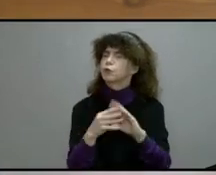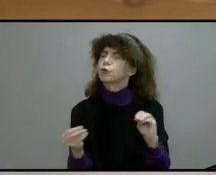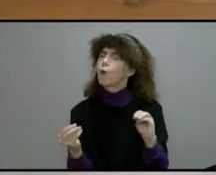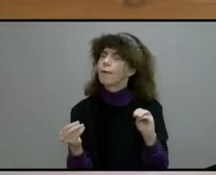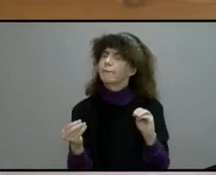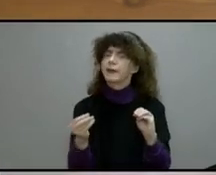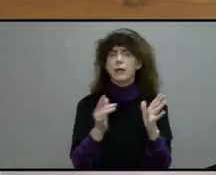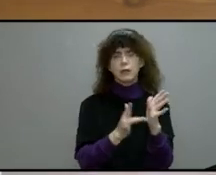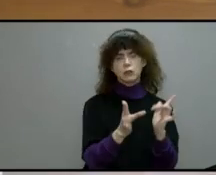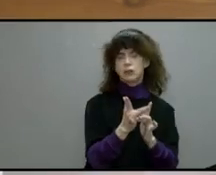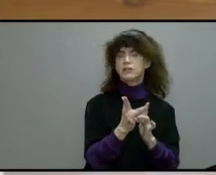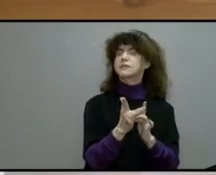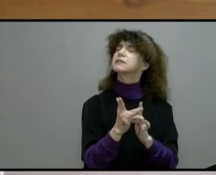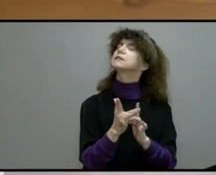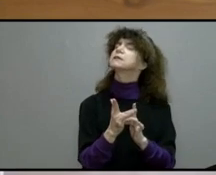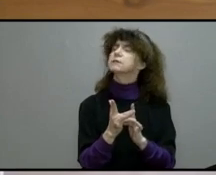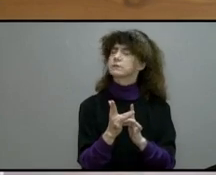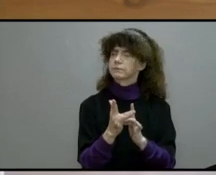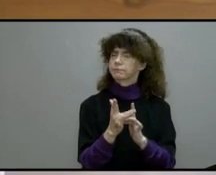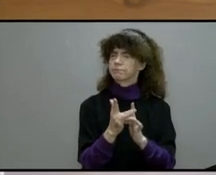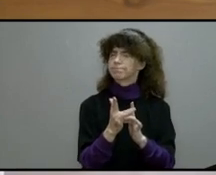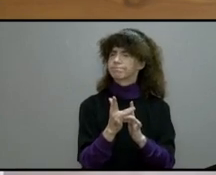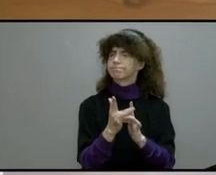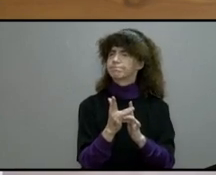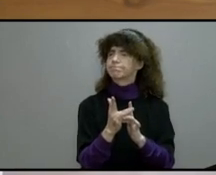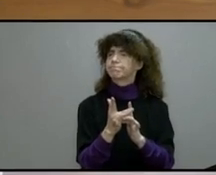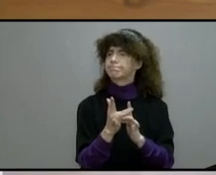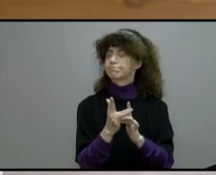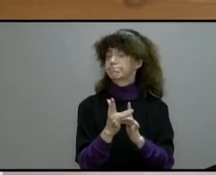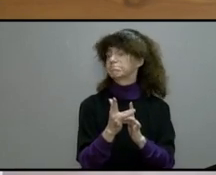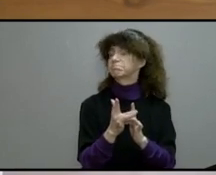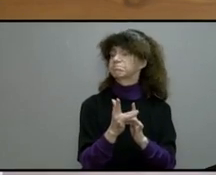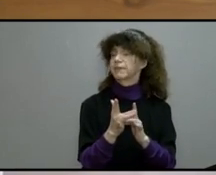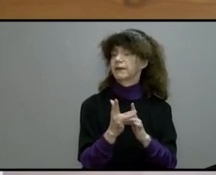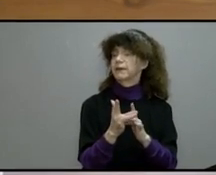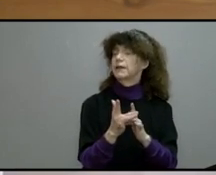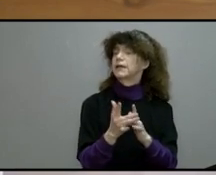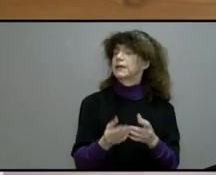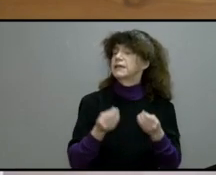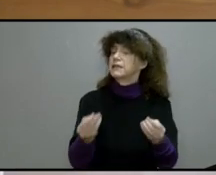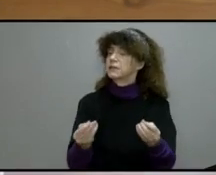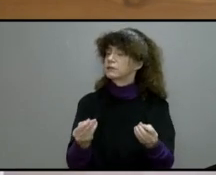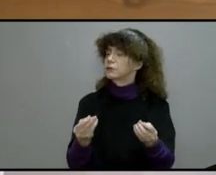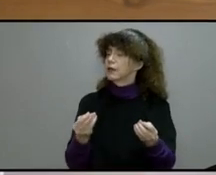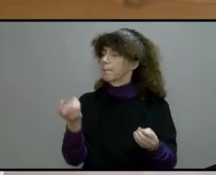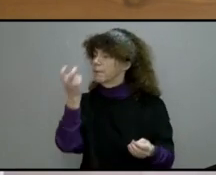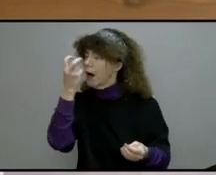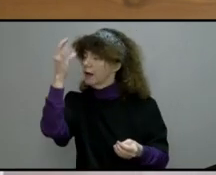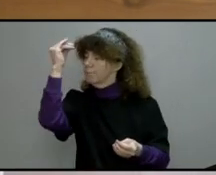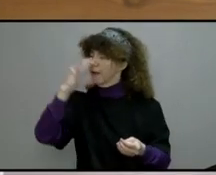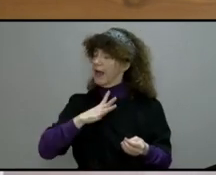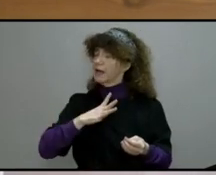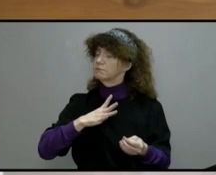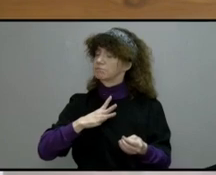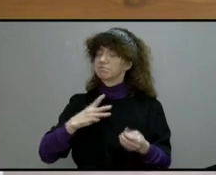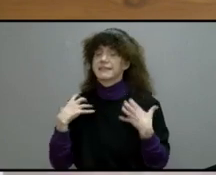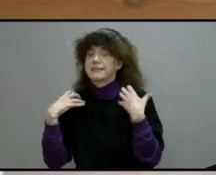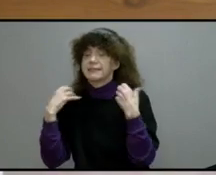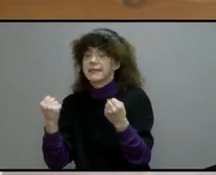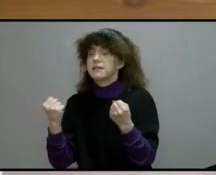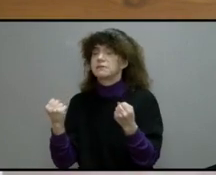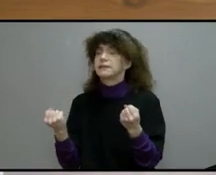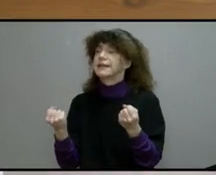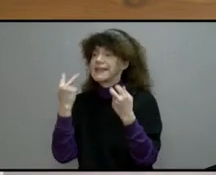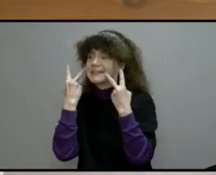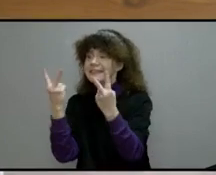Jesus one day they miraculously restored the sight to a man who had been blind from birth. The fact that